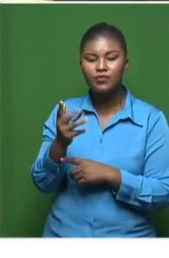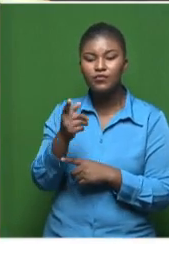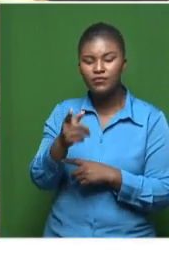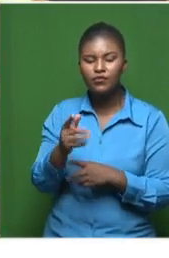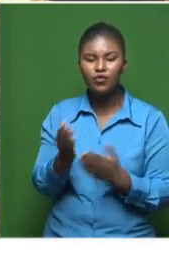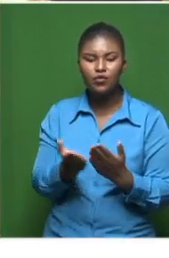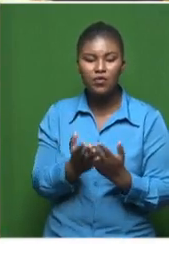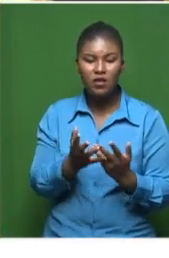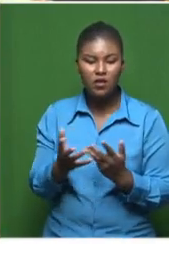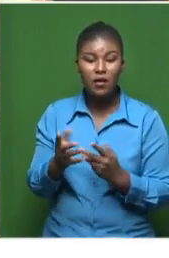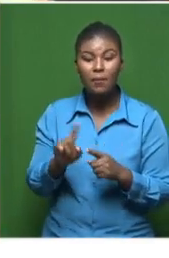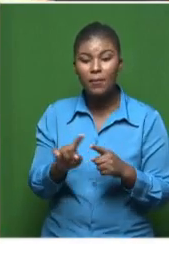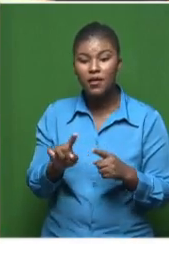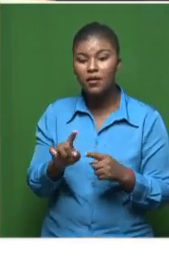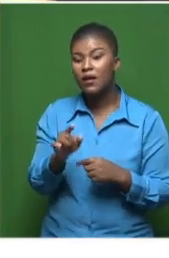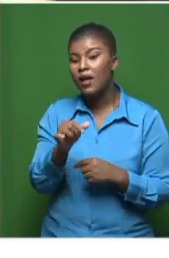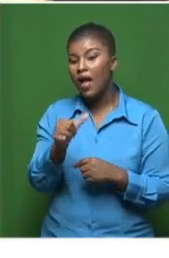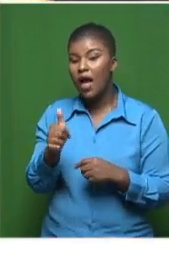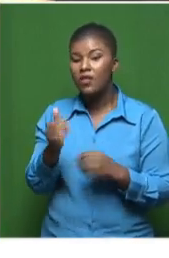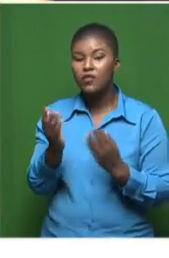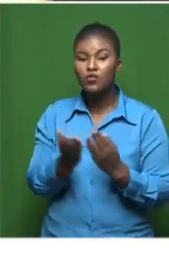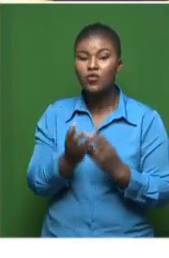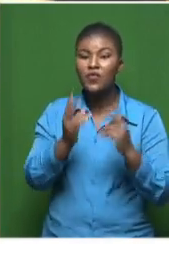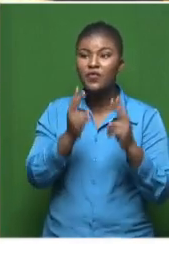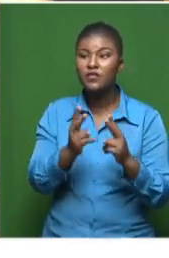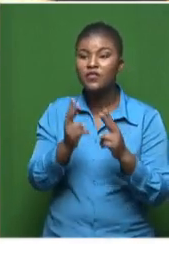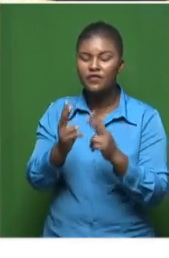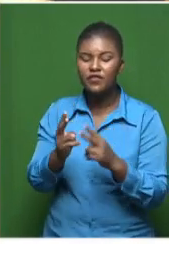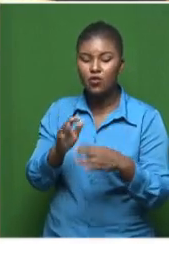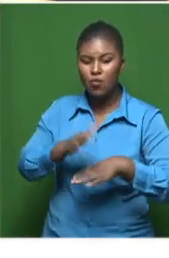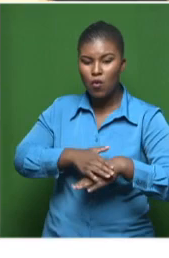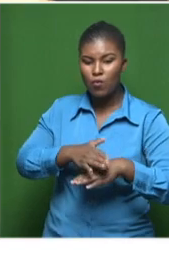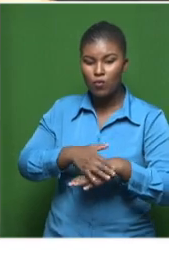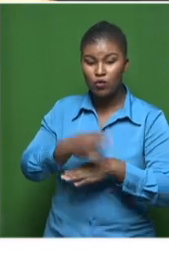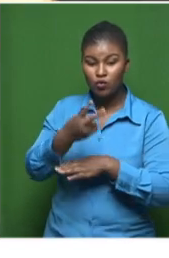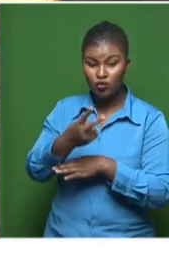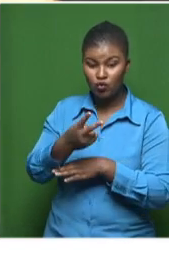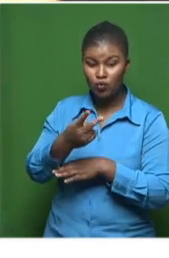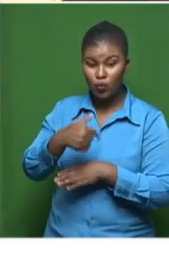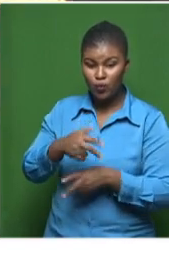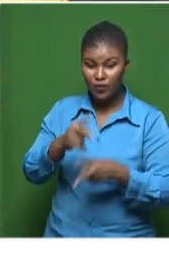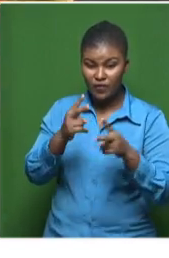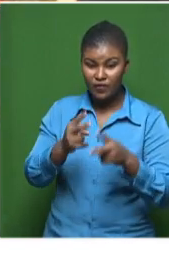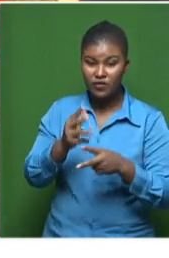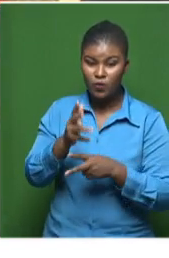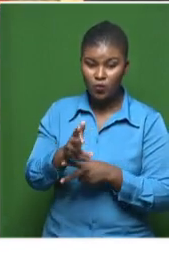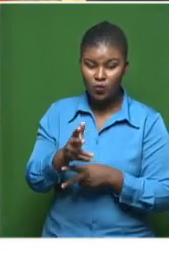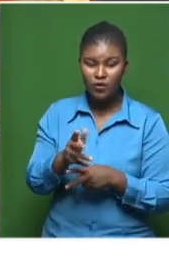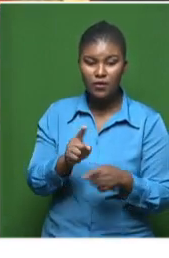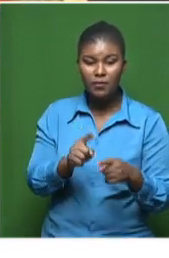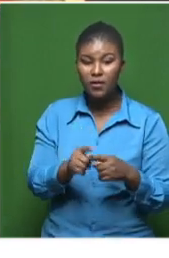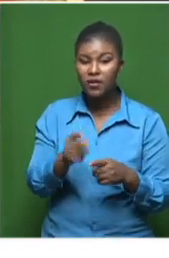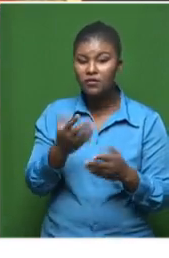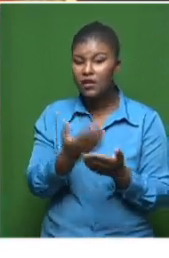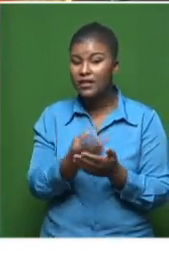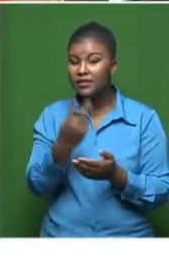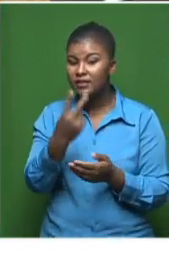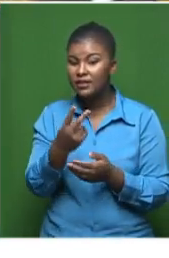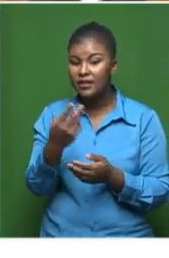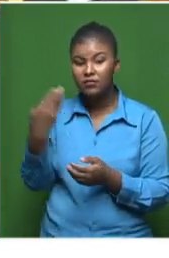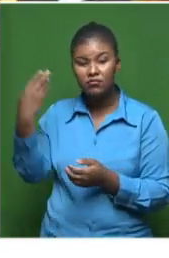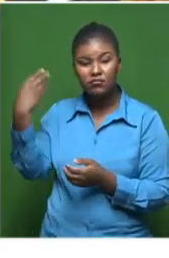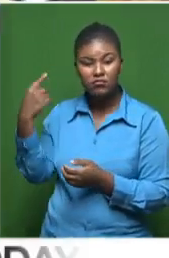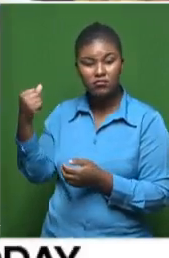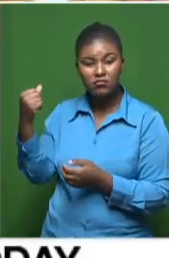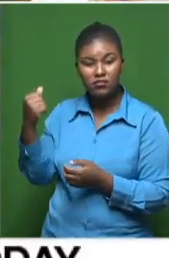school. And I suppose the others that she will be visiting, there's two more schools that will be visiting after this one. But as you can just see behind me,